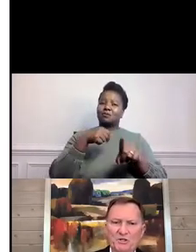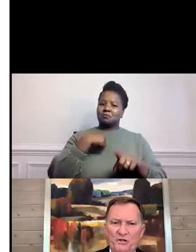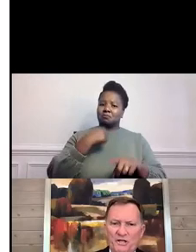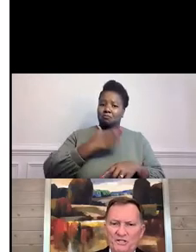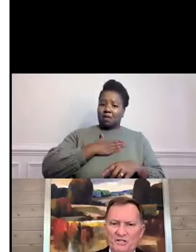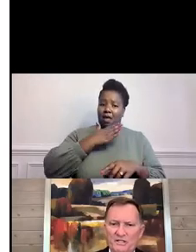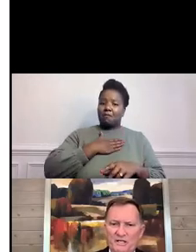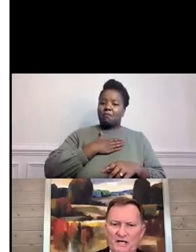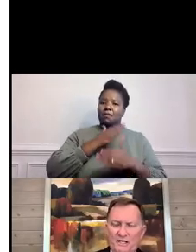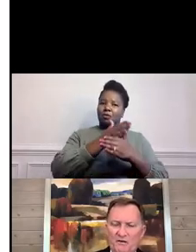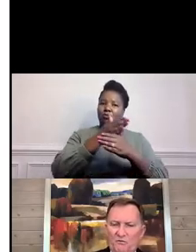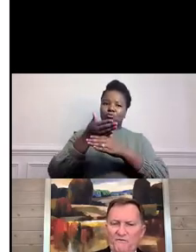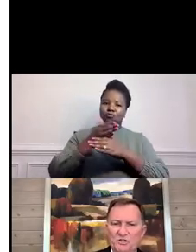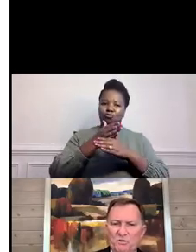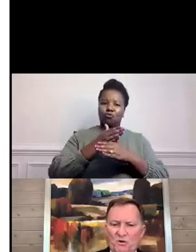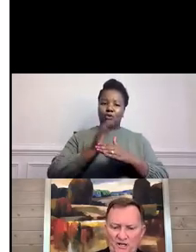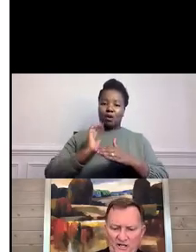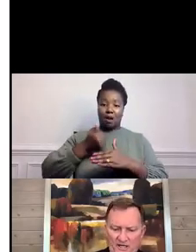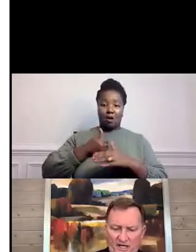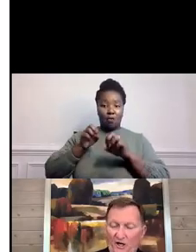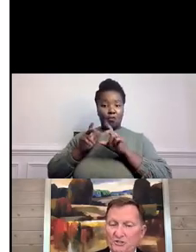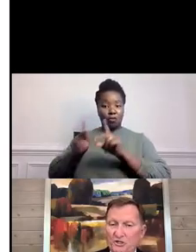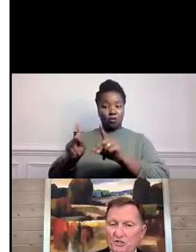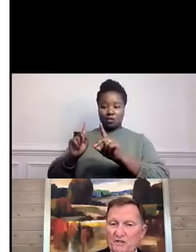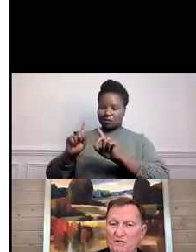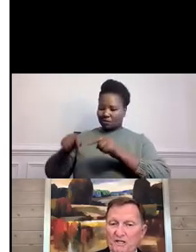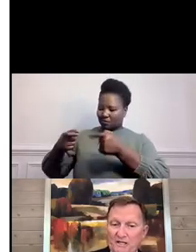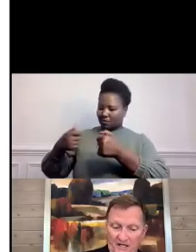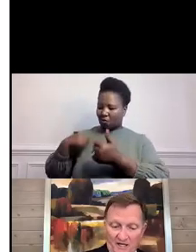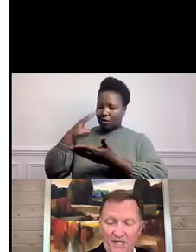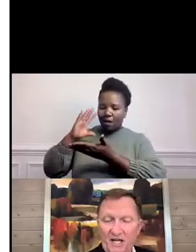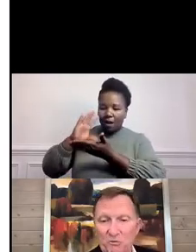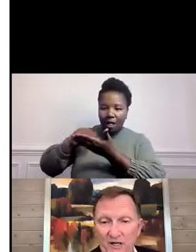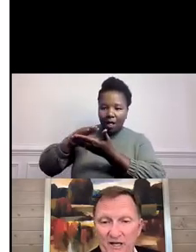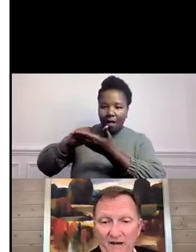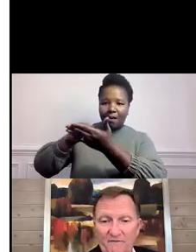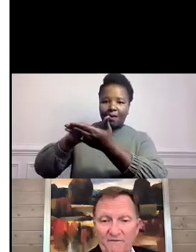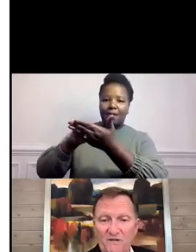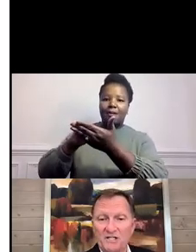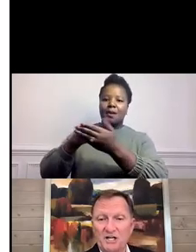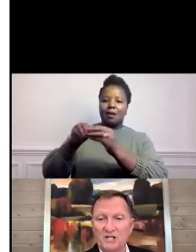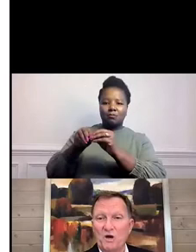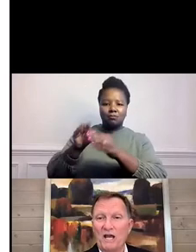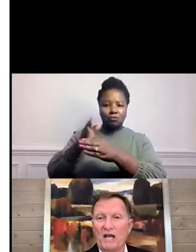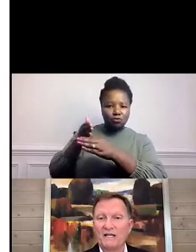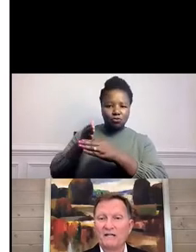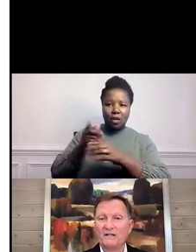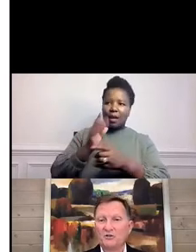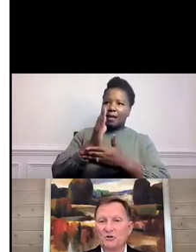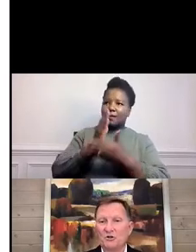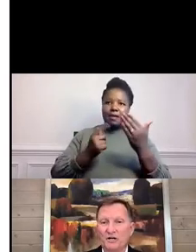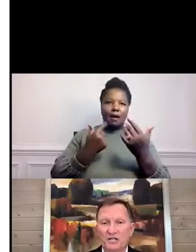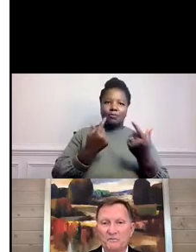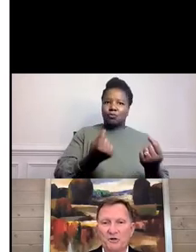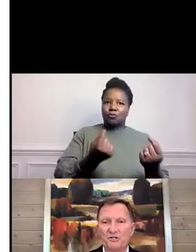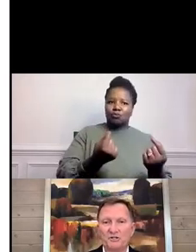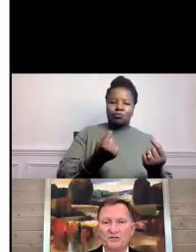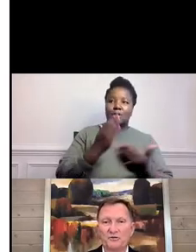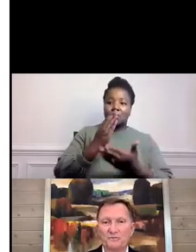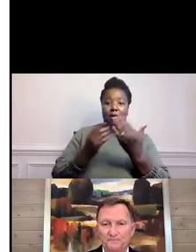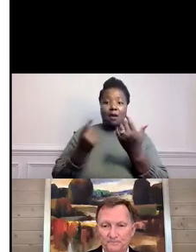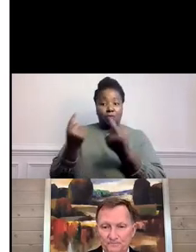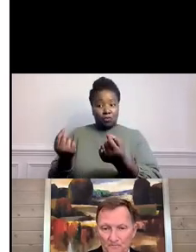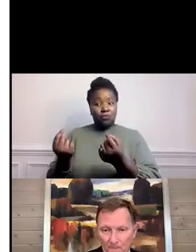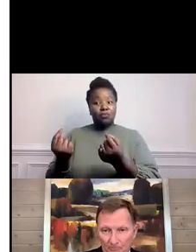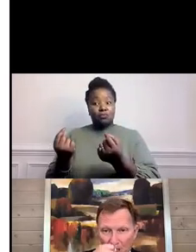opportunities that we've explored and also some of the things that we have not done as well at. And those are learning experiences,